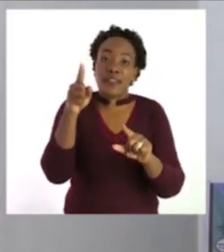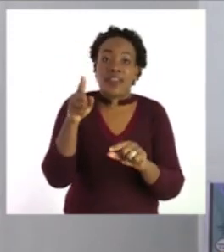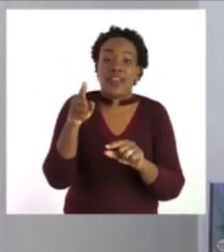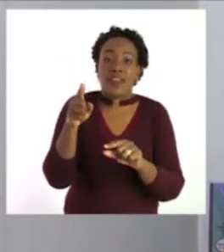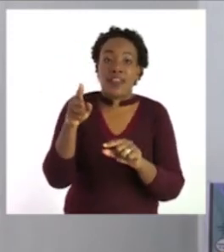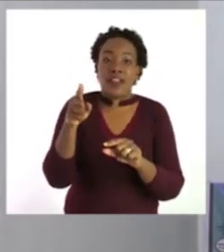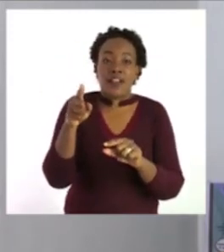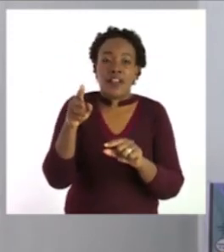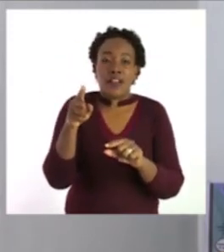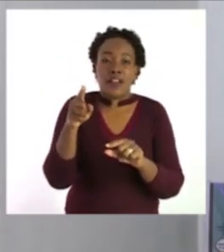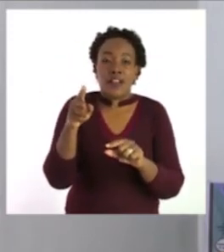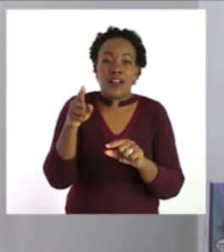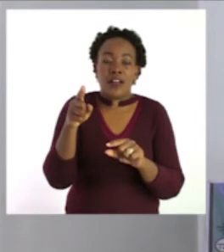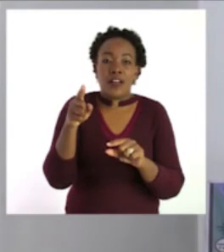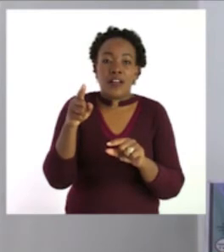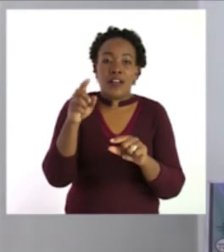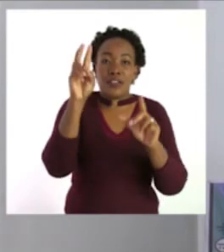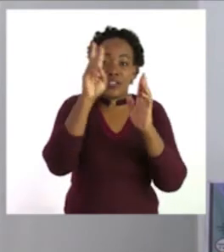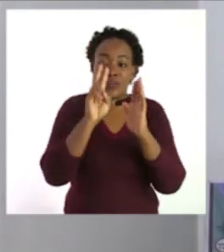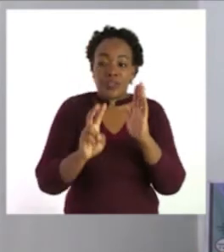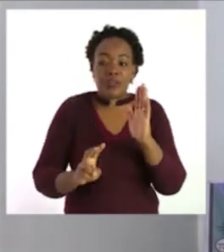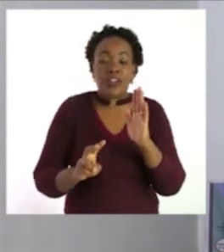During